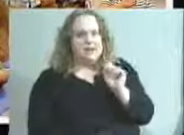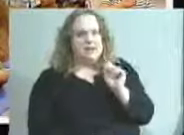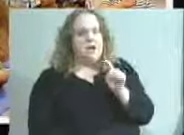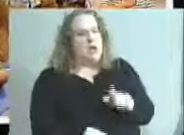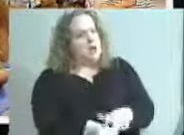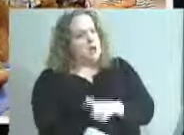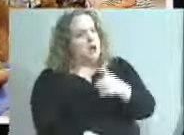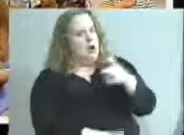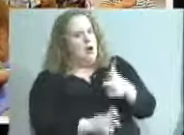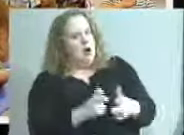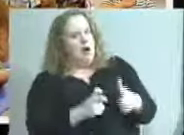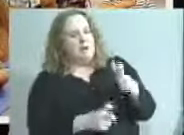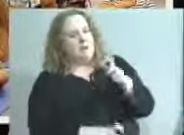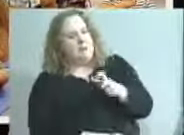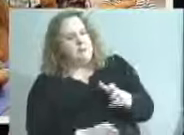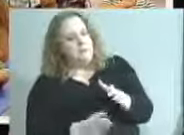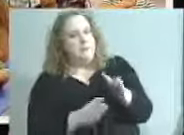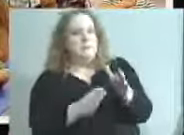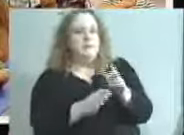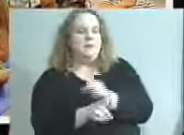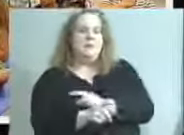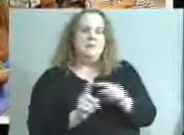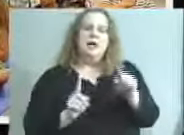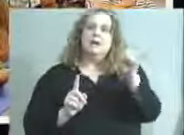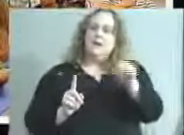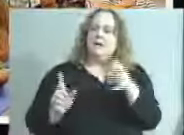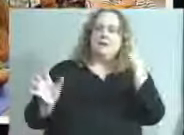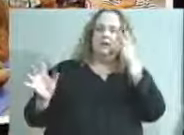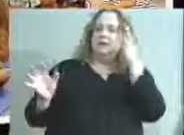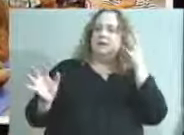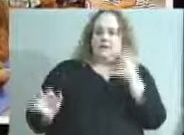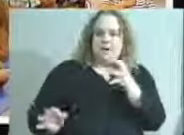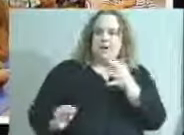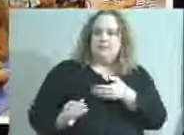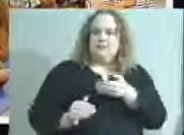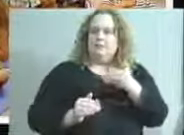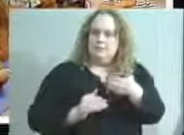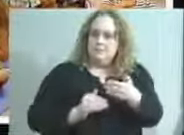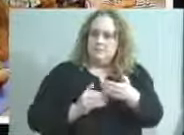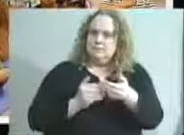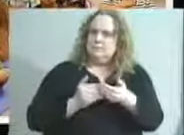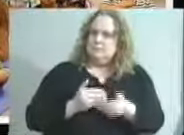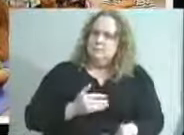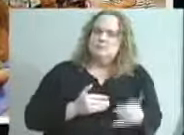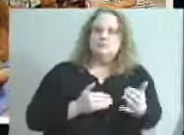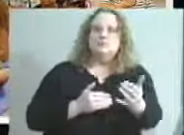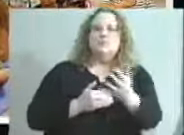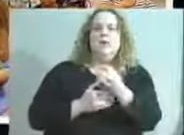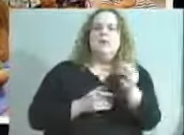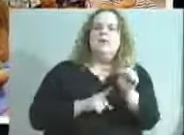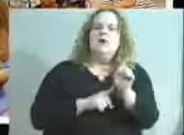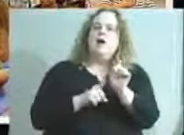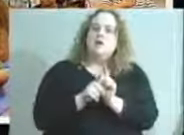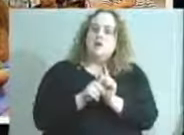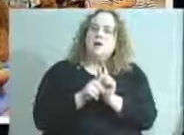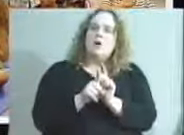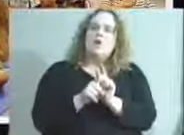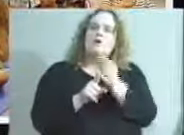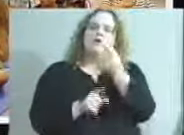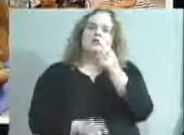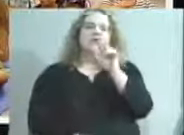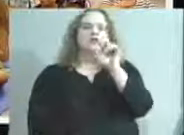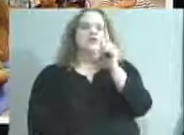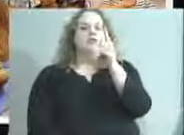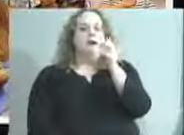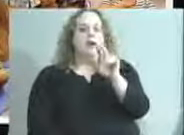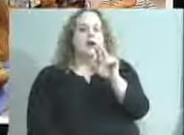basically, is the critical thing to start this. This partnership also is a follow-on to the Greater Louisville Education commitment to